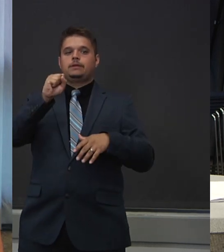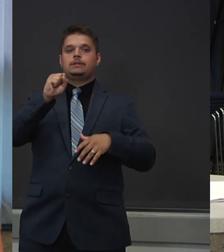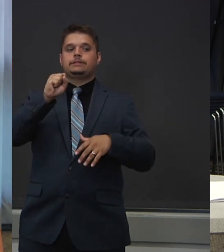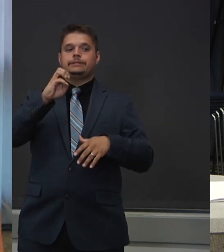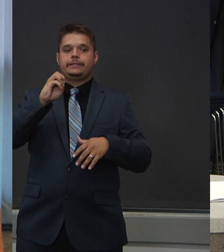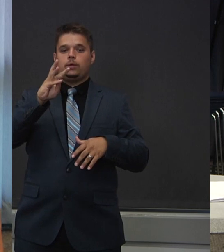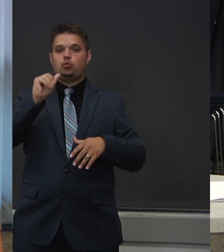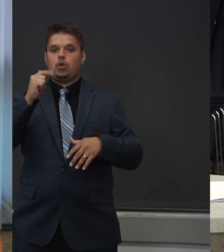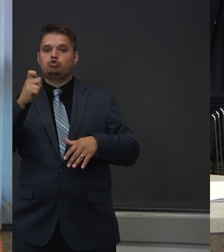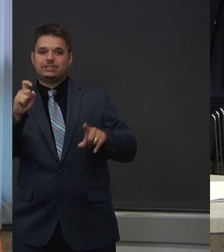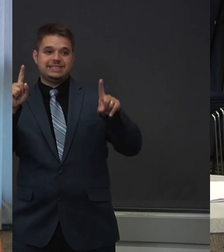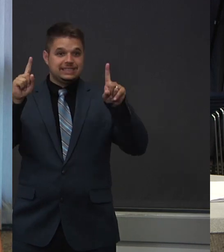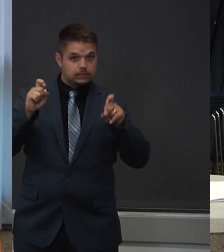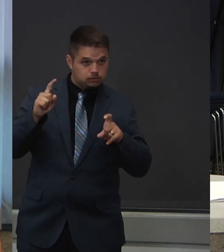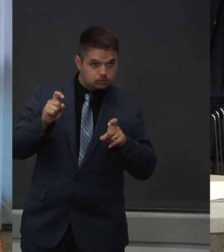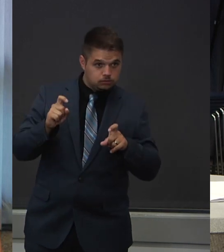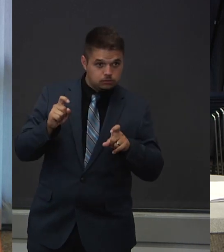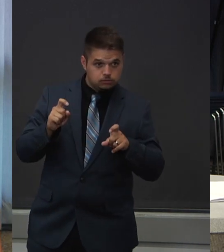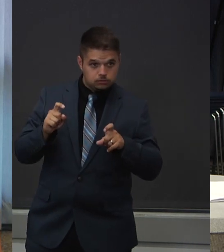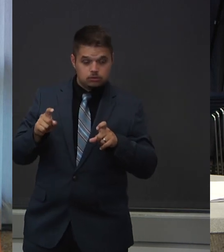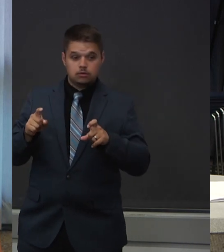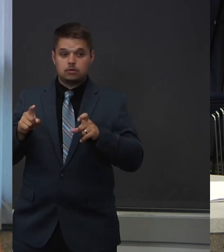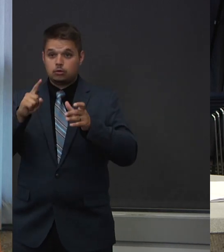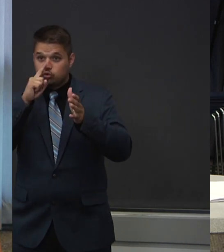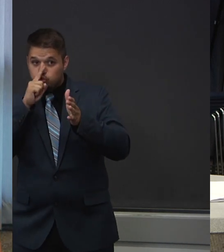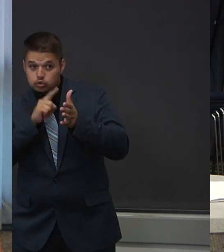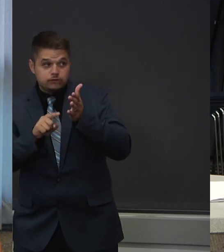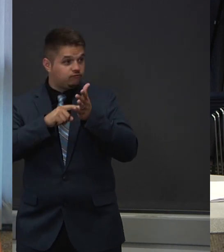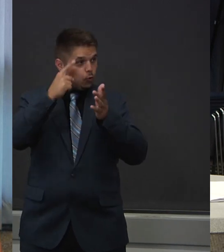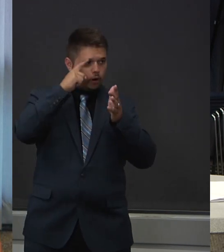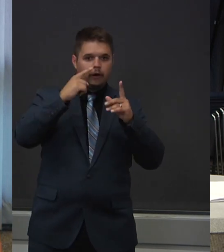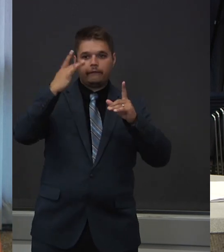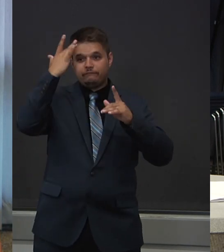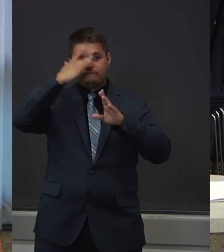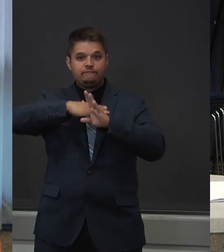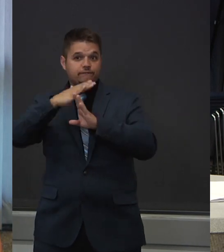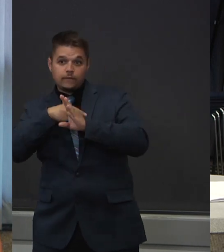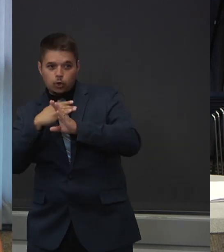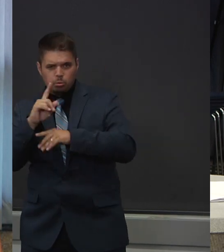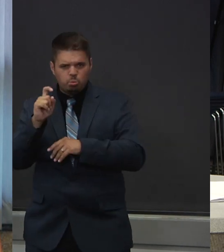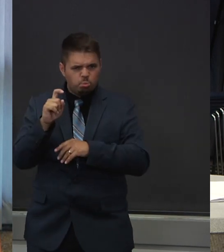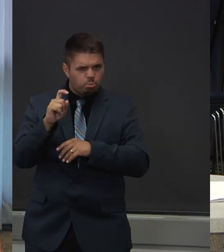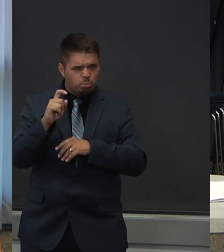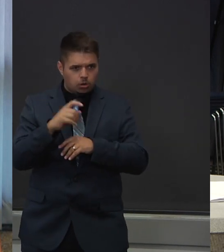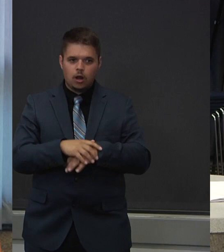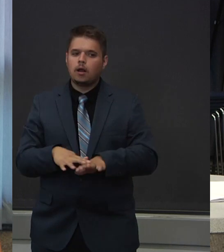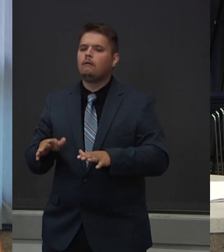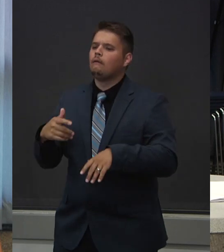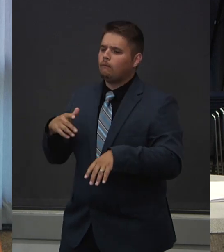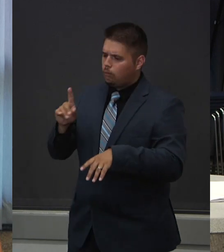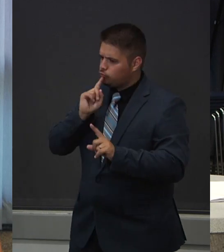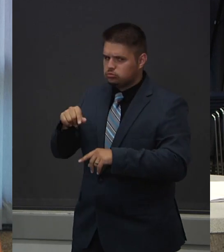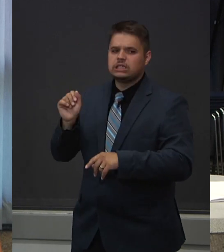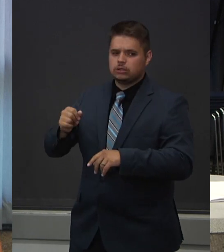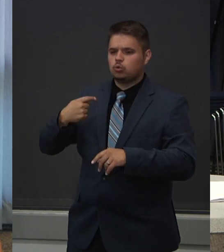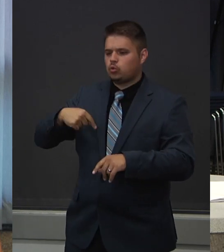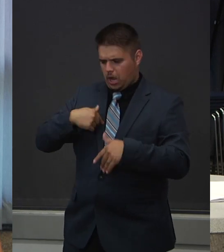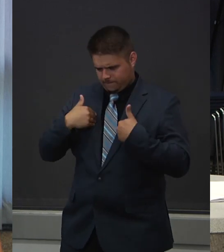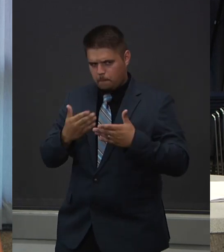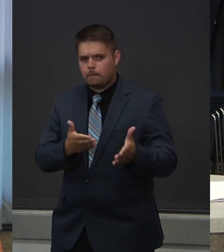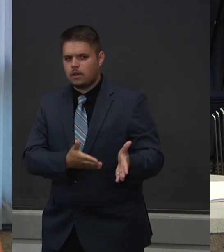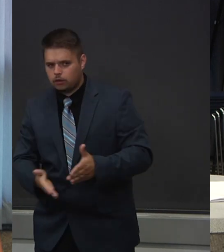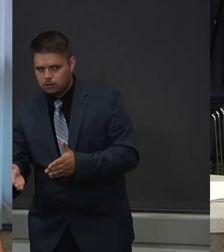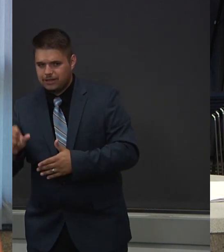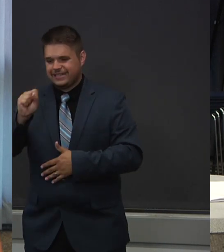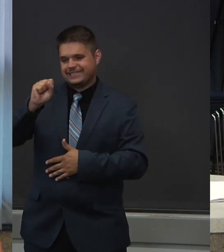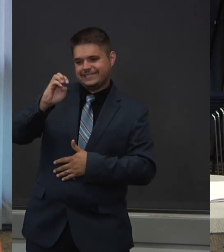Good question, Nikki. We actually do have plans for widespread sewage testing for virus monitoring. We're hoping that this system